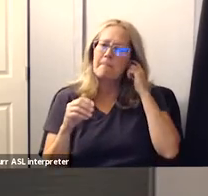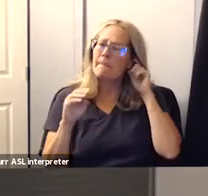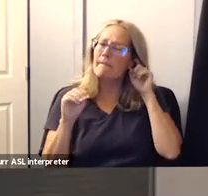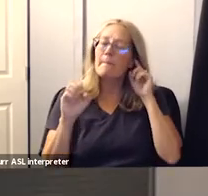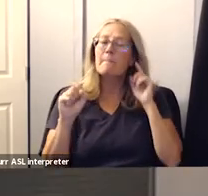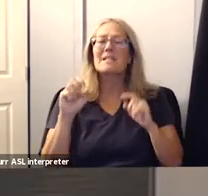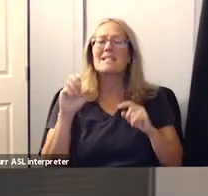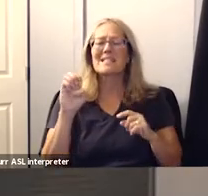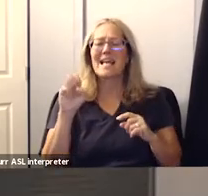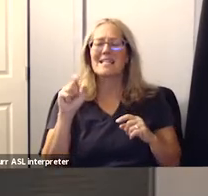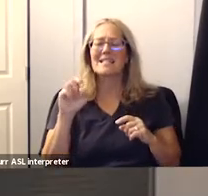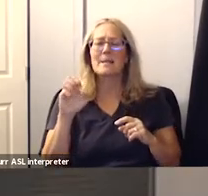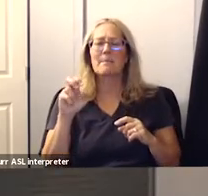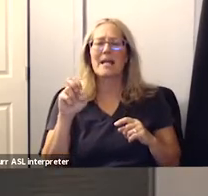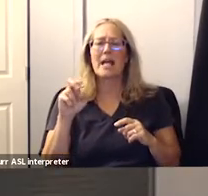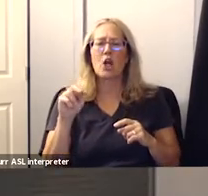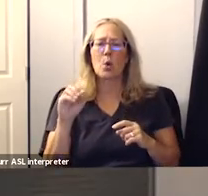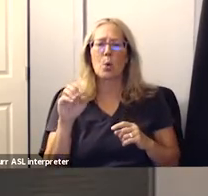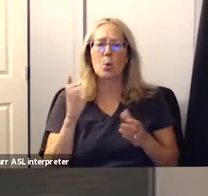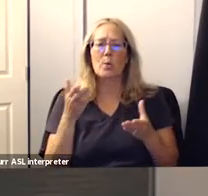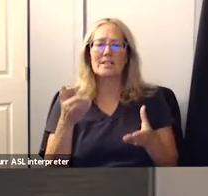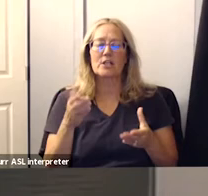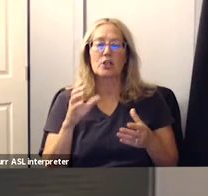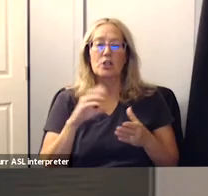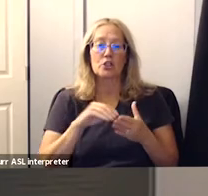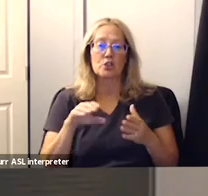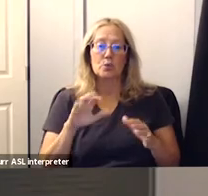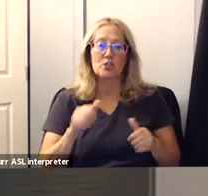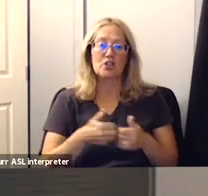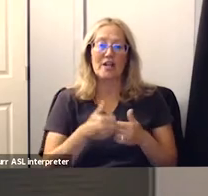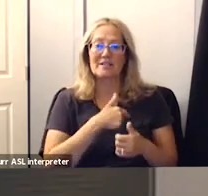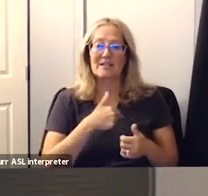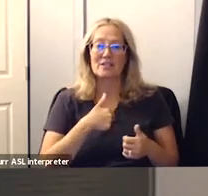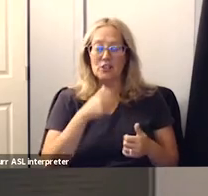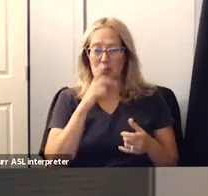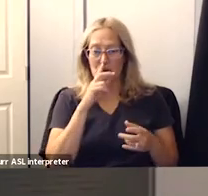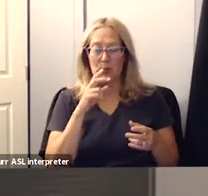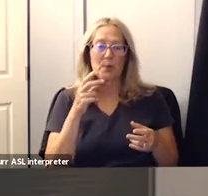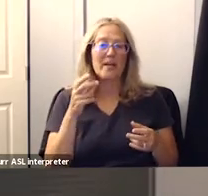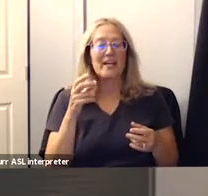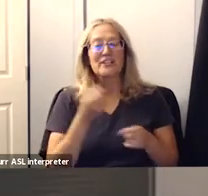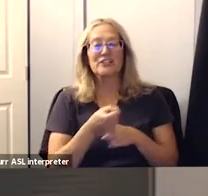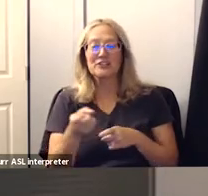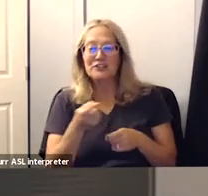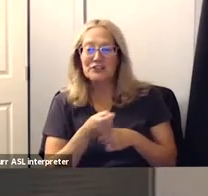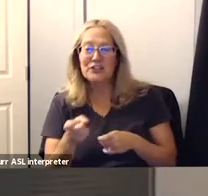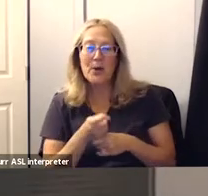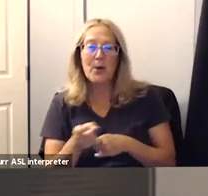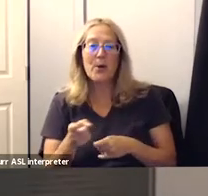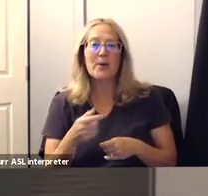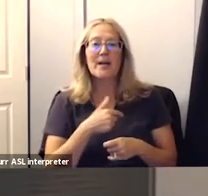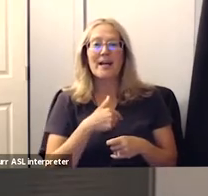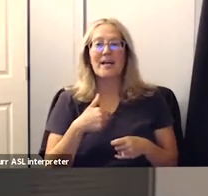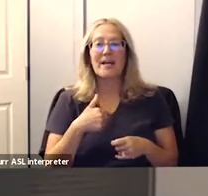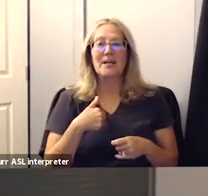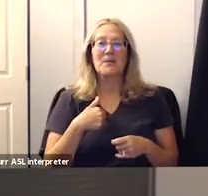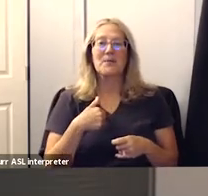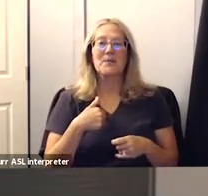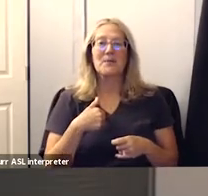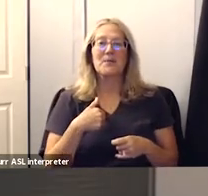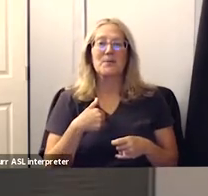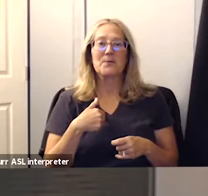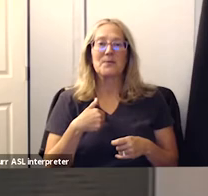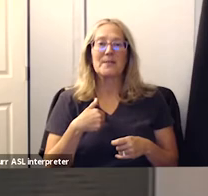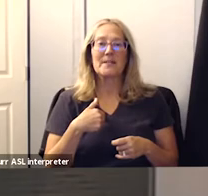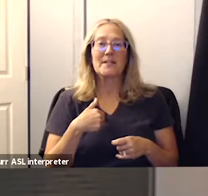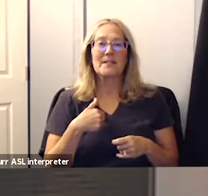when uh the students challenged us to a joke which we had no we did not do very well and as